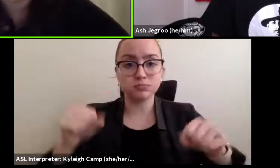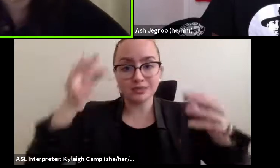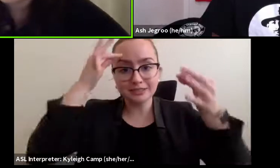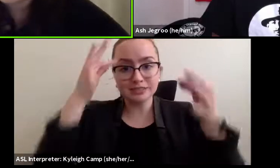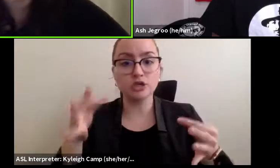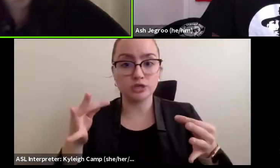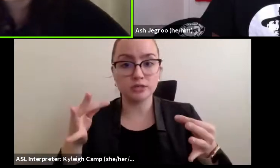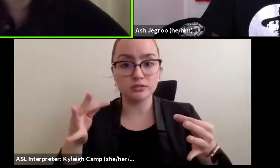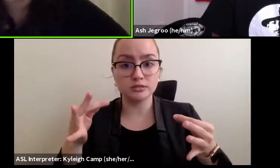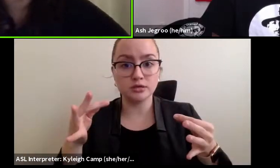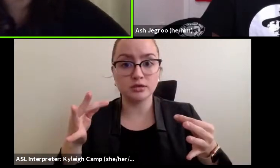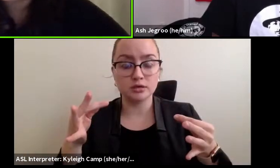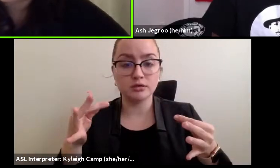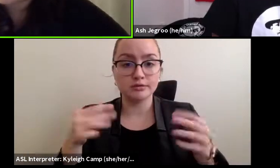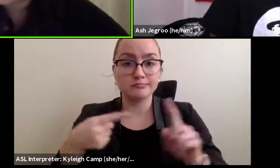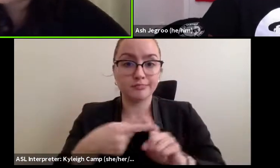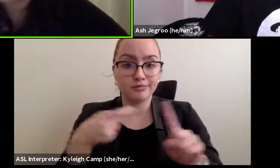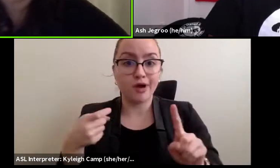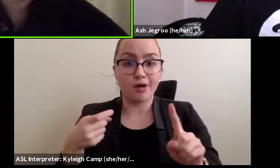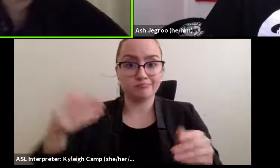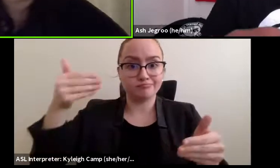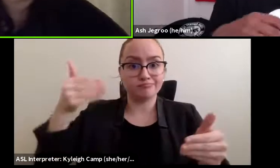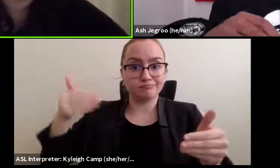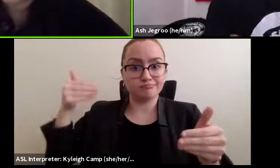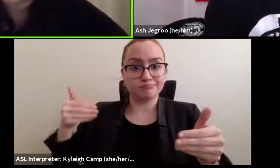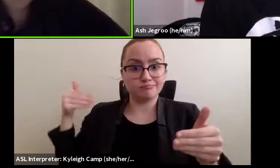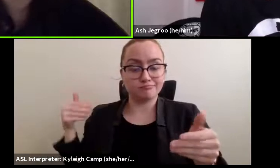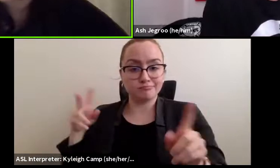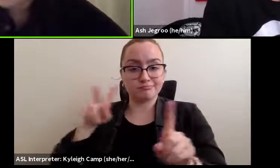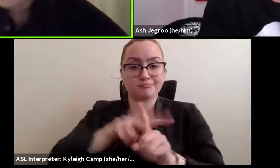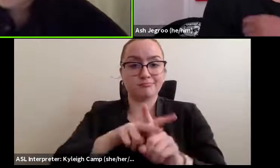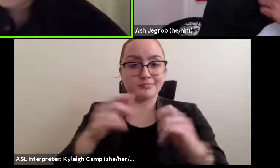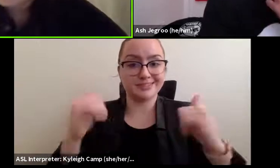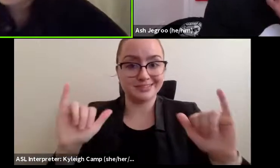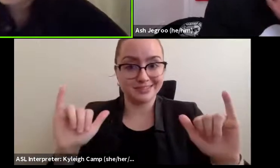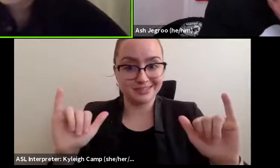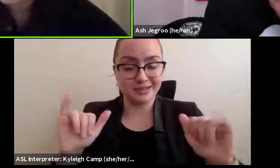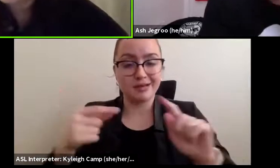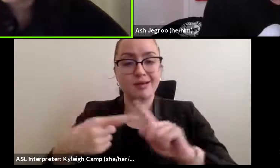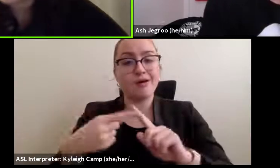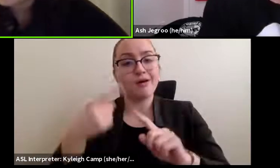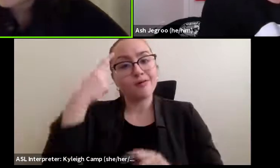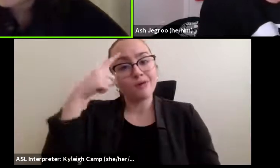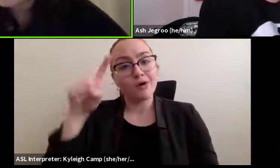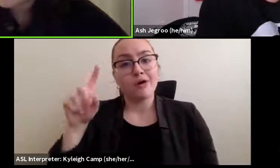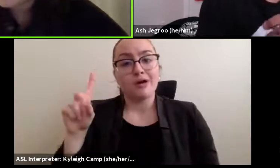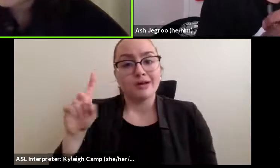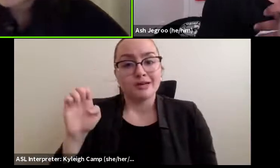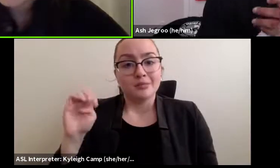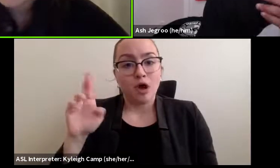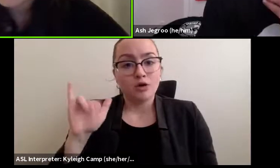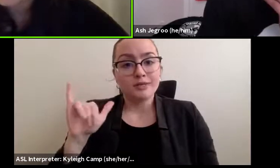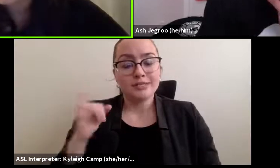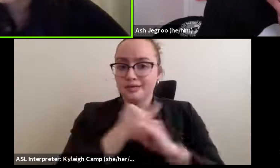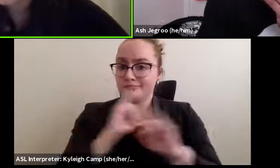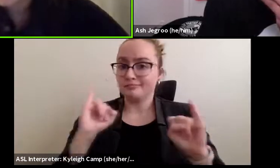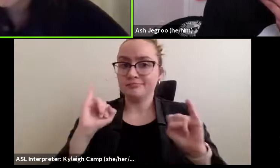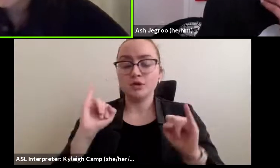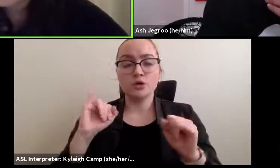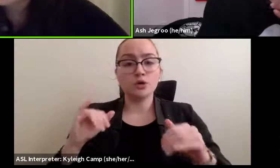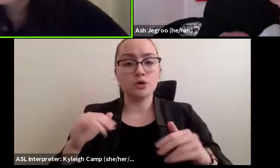-colonial regimes, with serious implication for democracy, human rights, dignity, well-being, and justice.